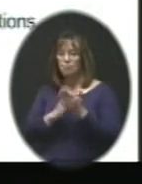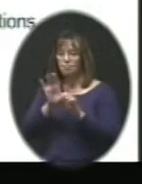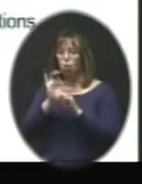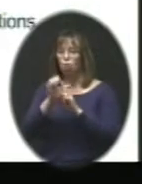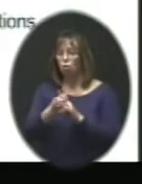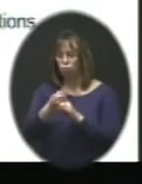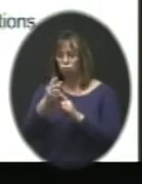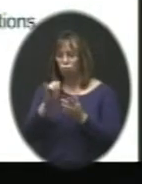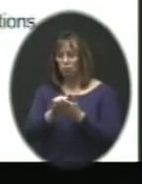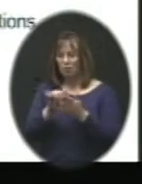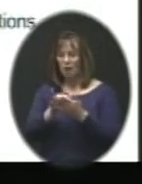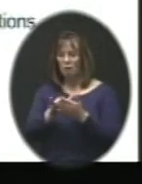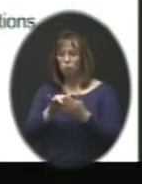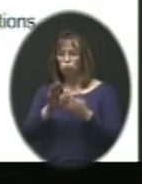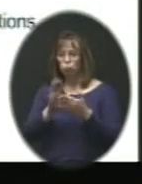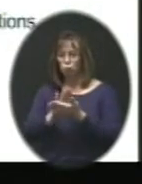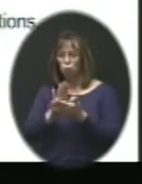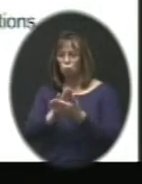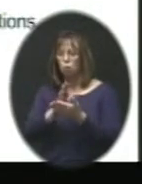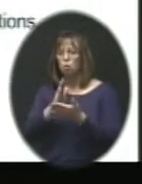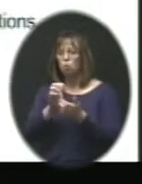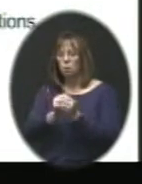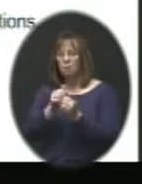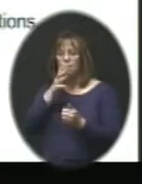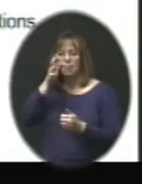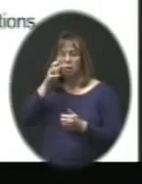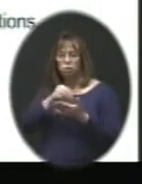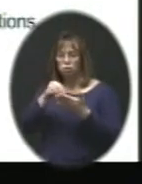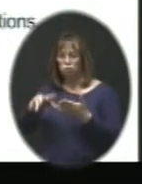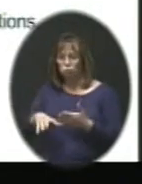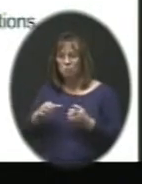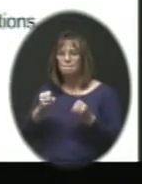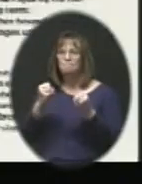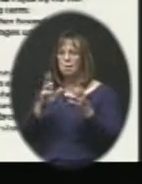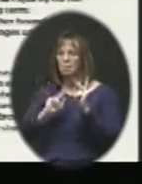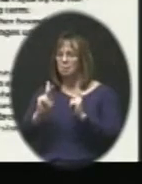with students and parents and they got lots of folks excited.